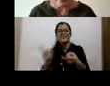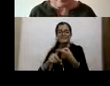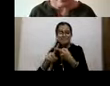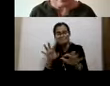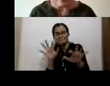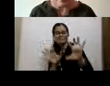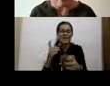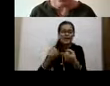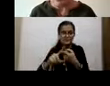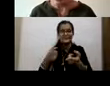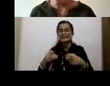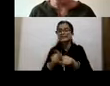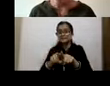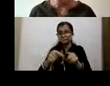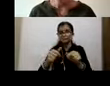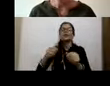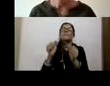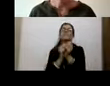this is the town of Masuri.